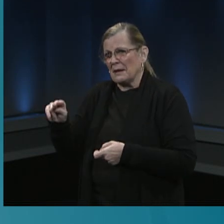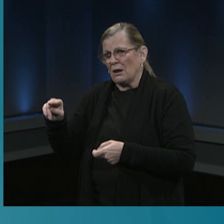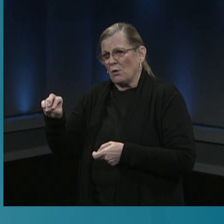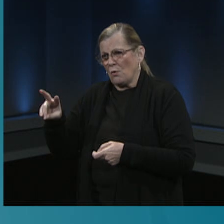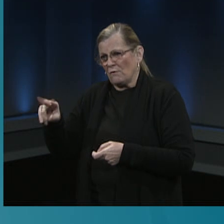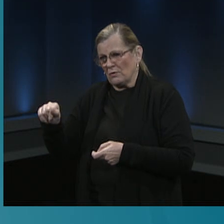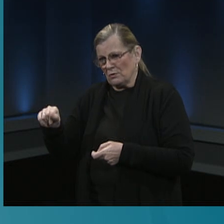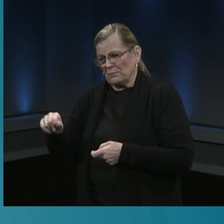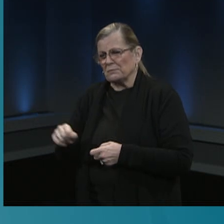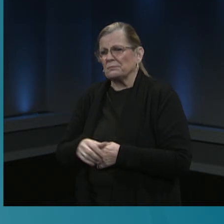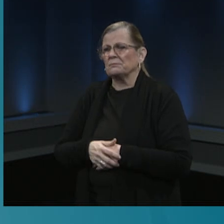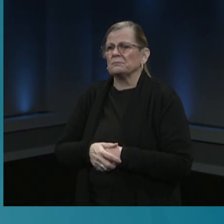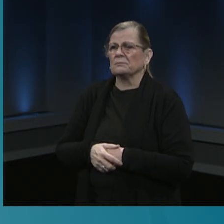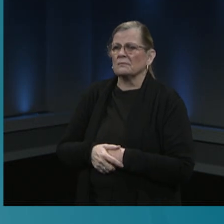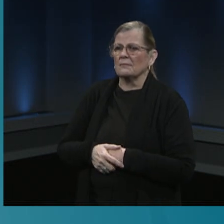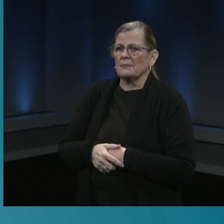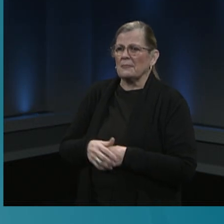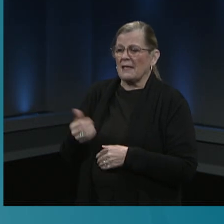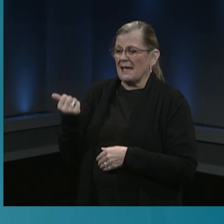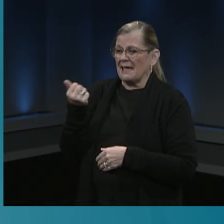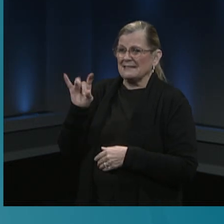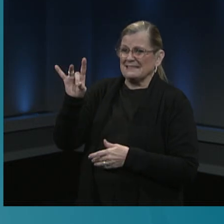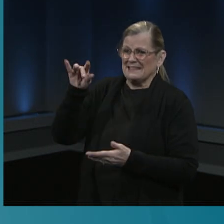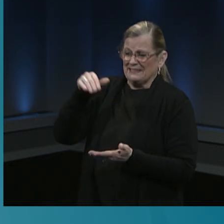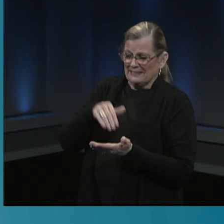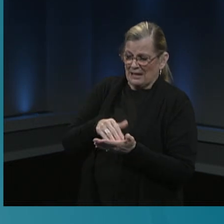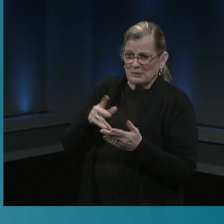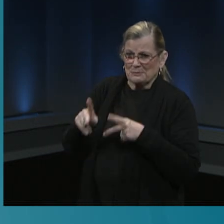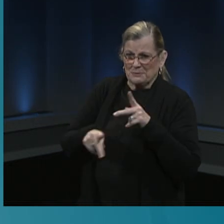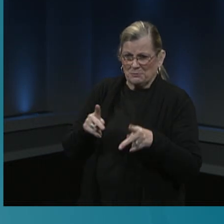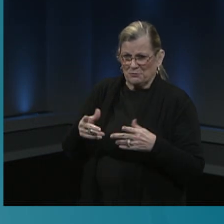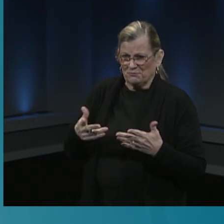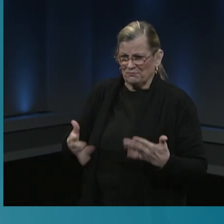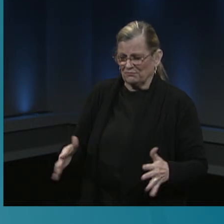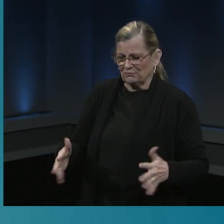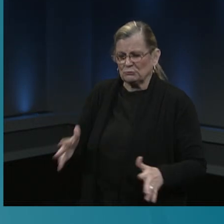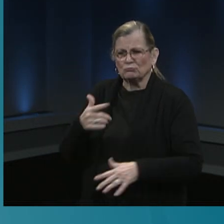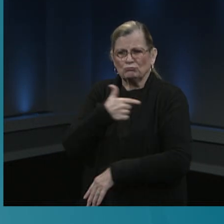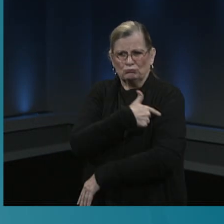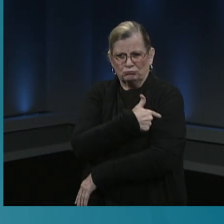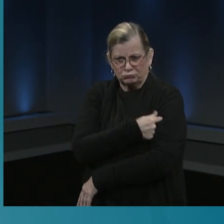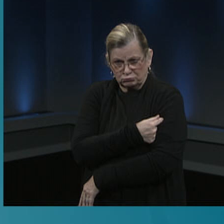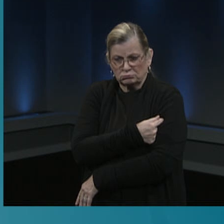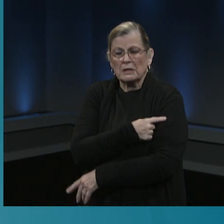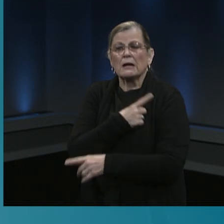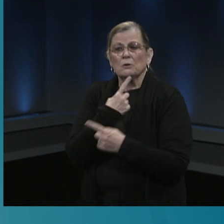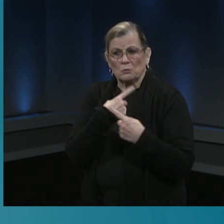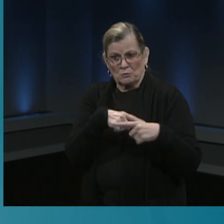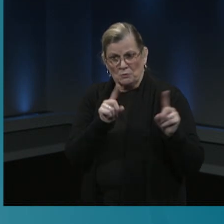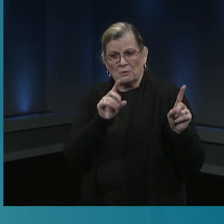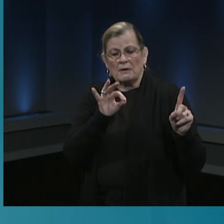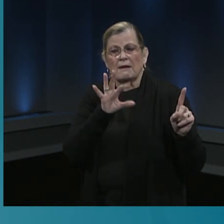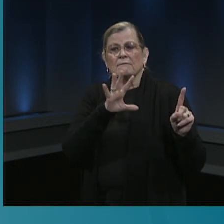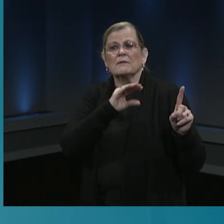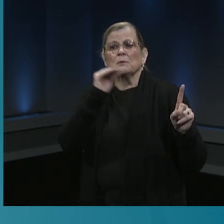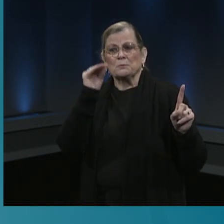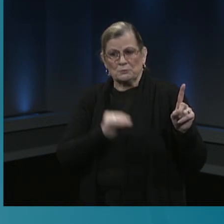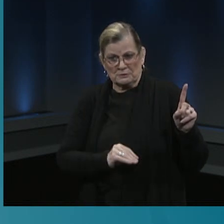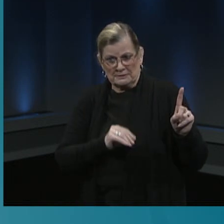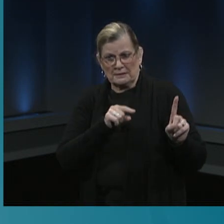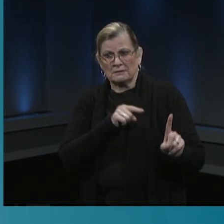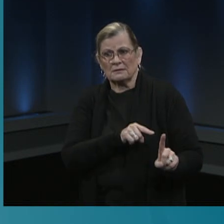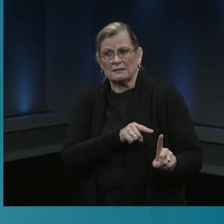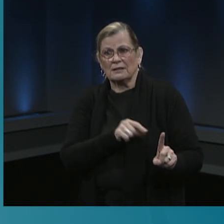,000 people were vaccinated, and the vaccine efficacy was 95%. You can see that it was